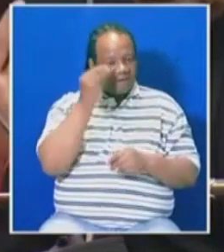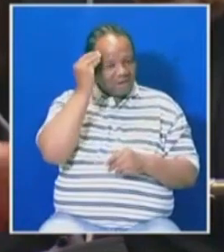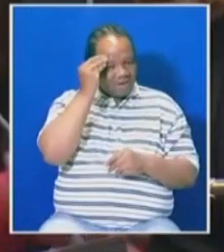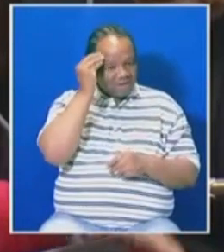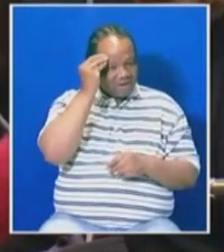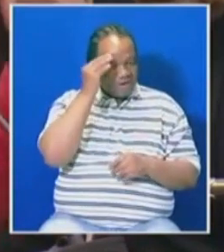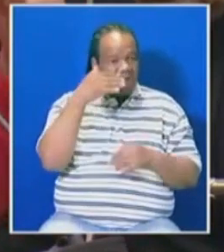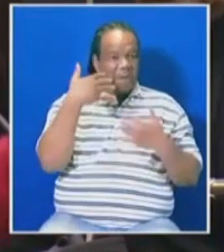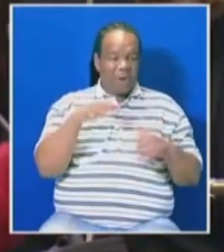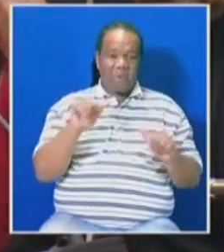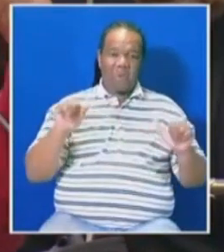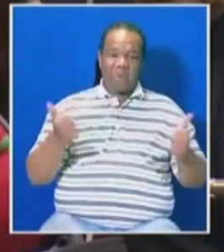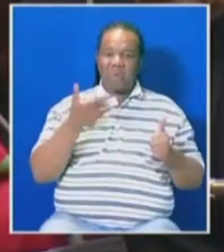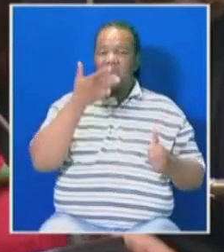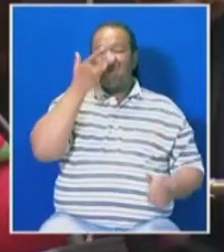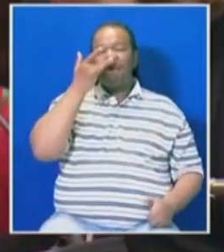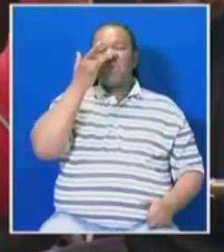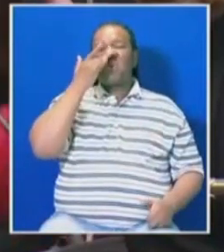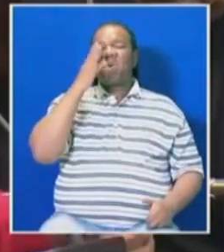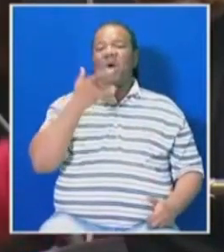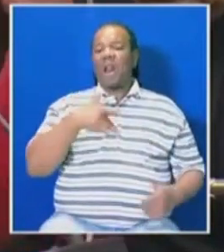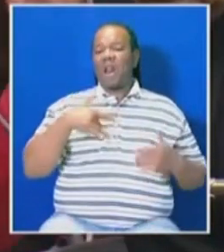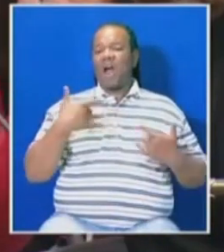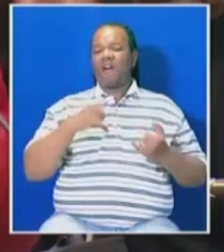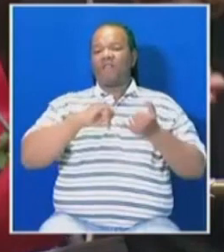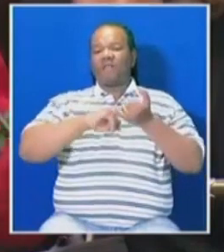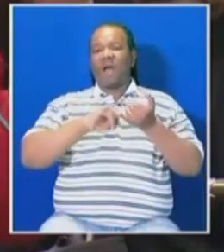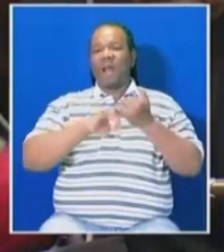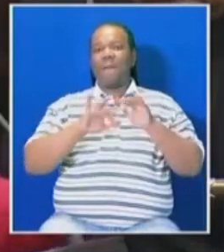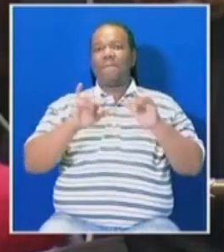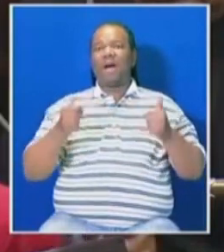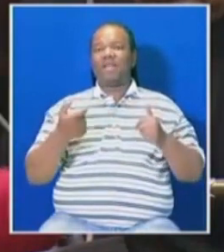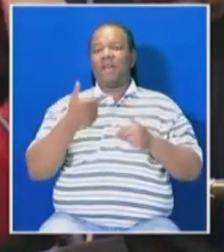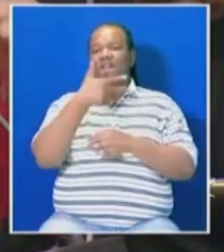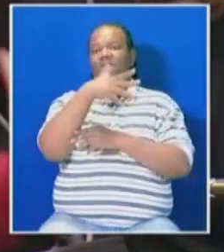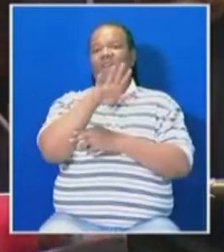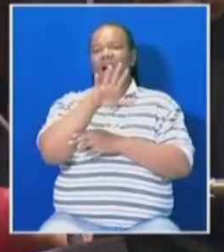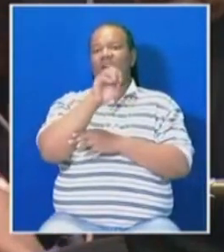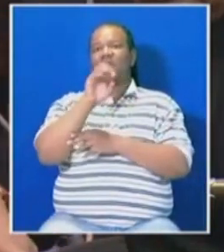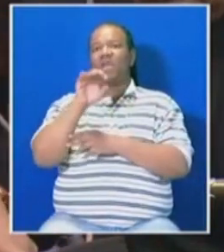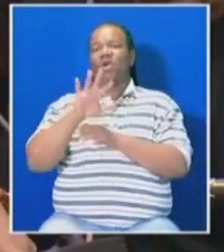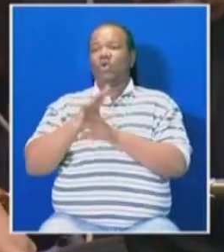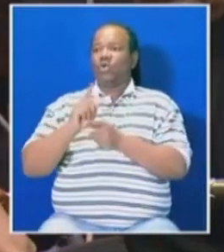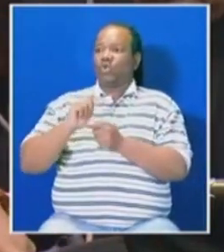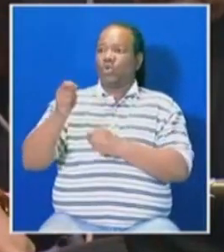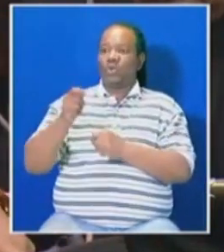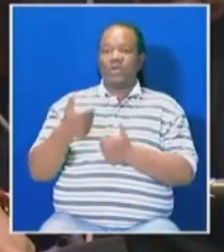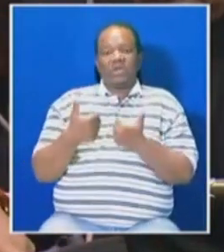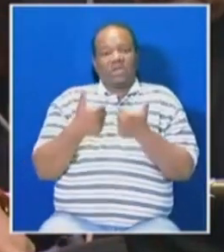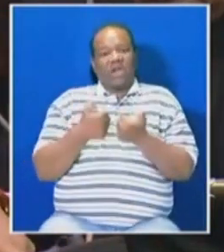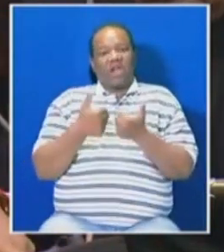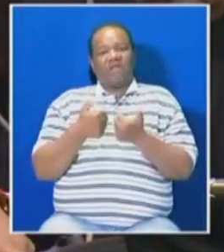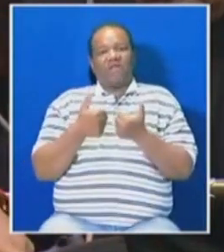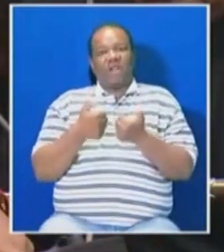lavish lifestyle and go around and dish half a million cash to girlfriend to do what? To